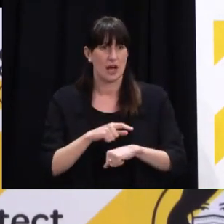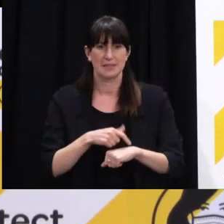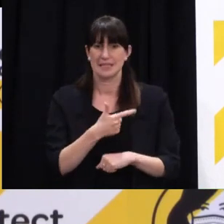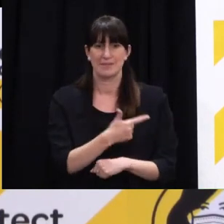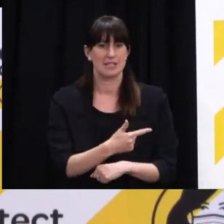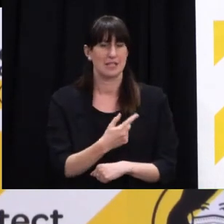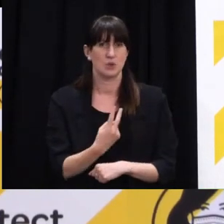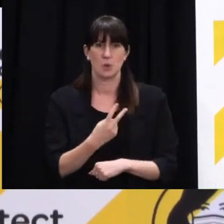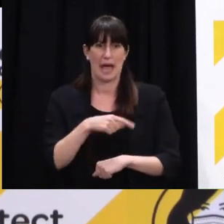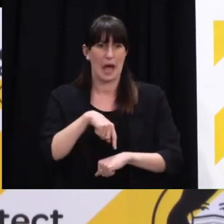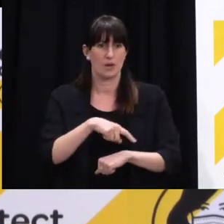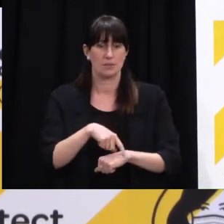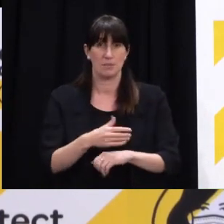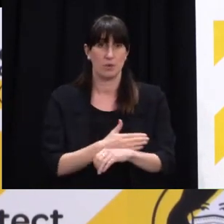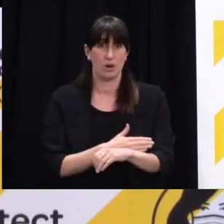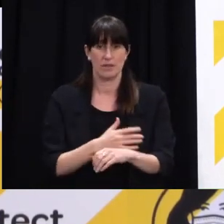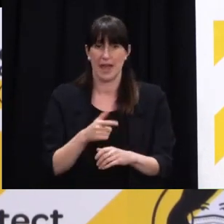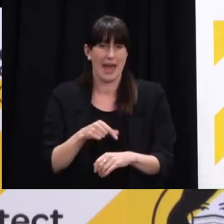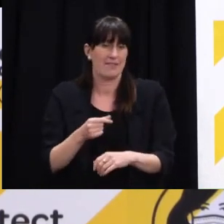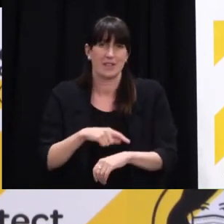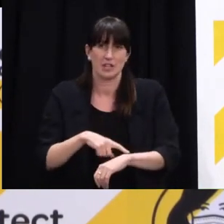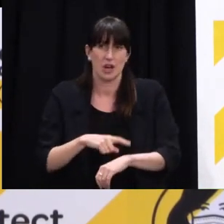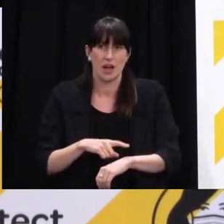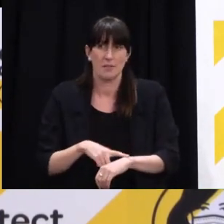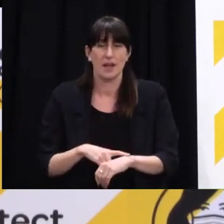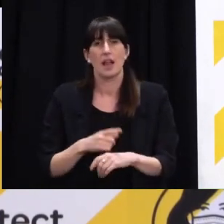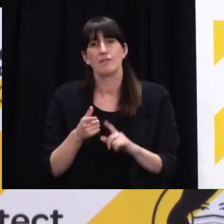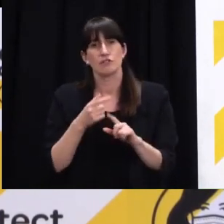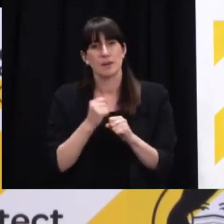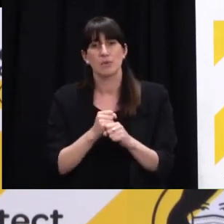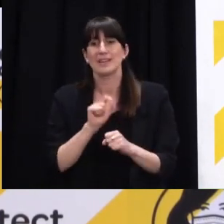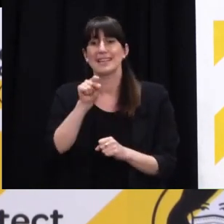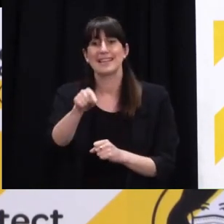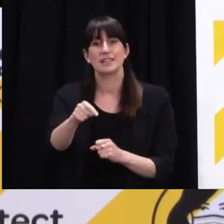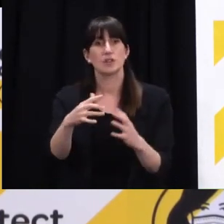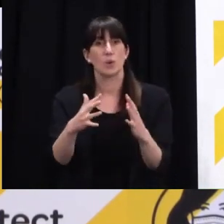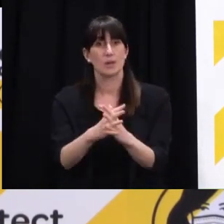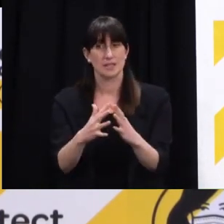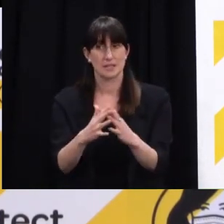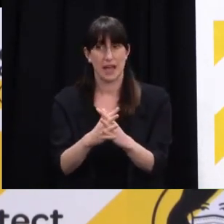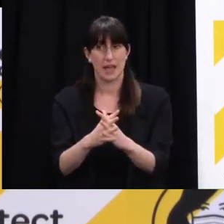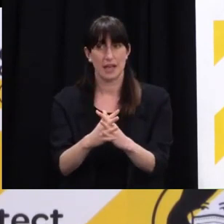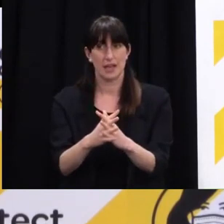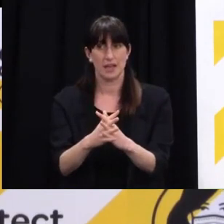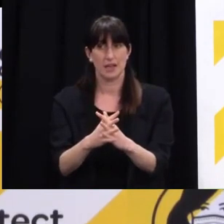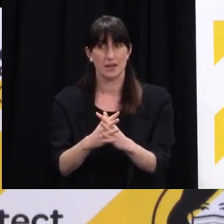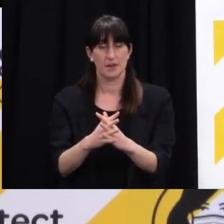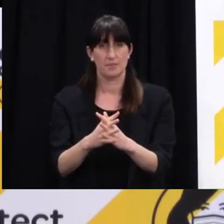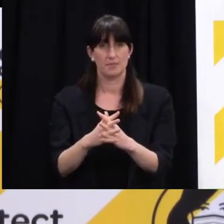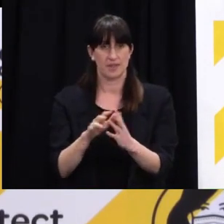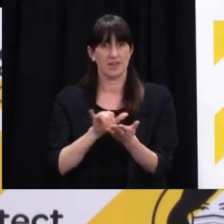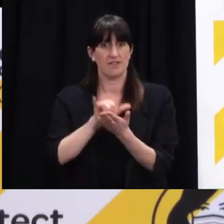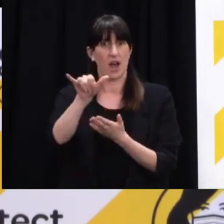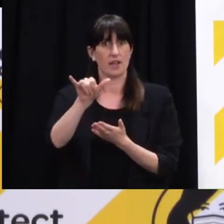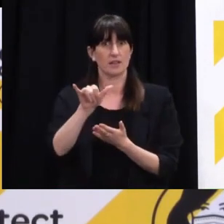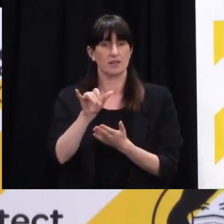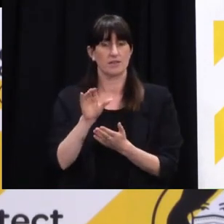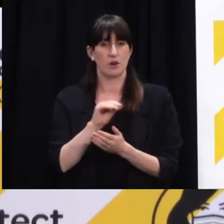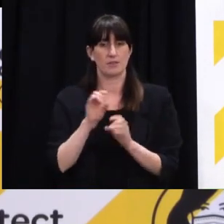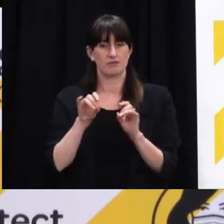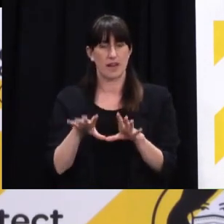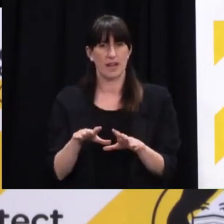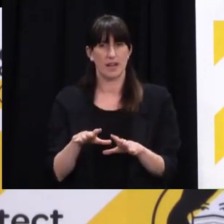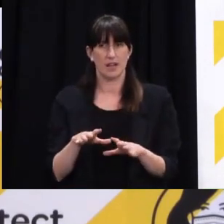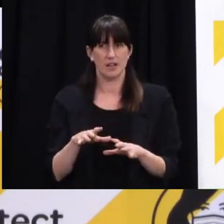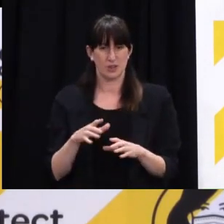1,500 now and you've got a flight running next Wednesday and the expectation is that you have a 72-hour period before that as well.